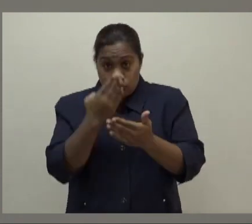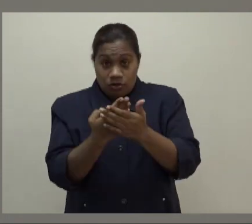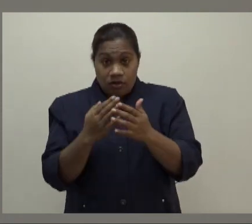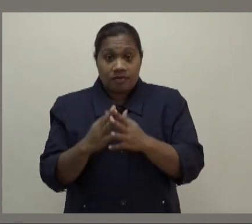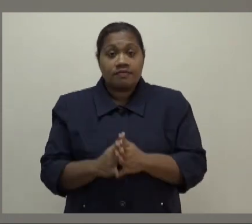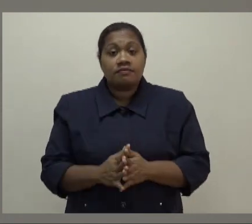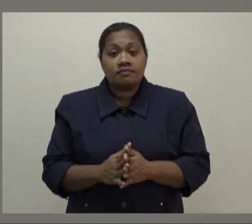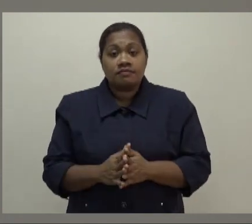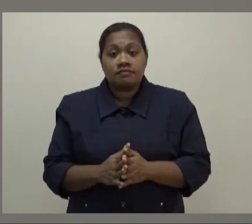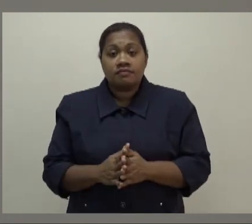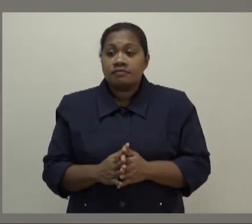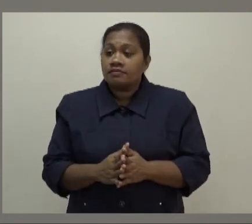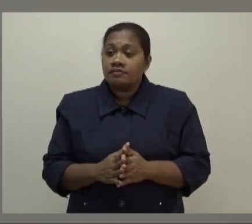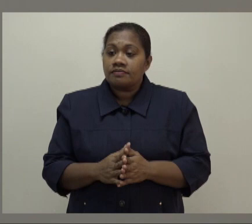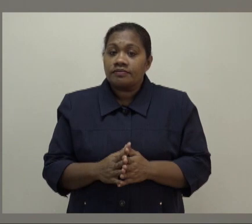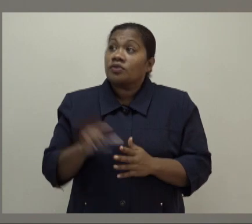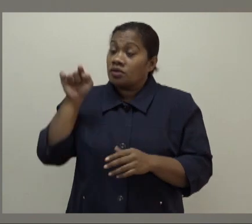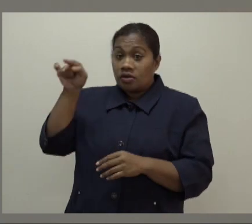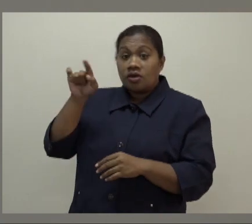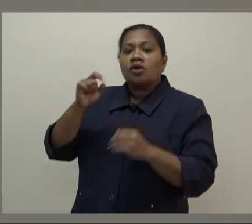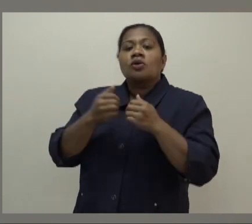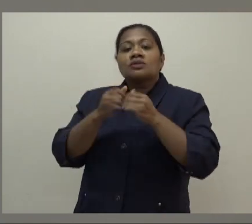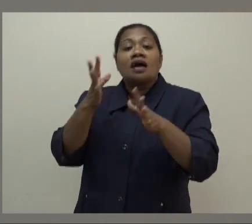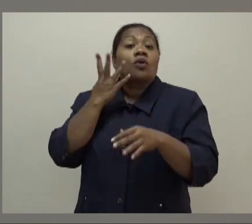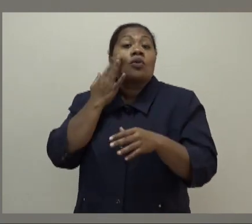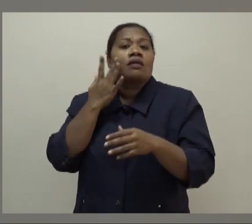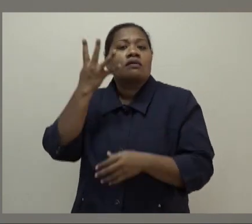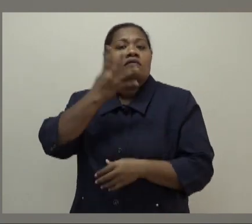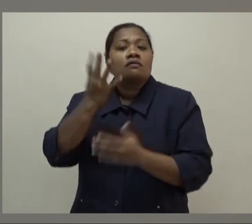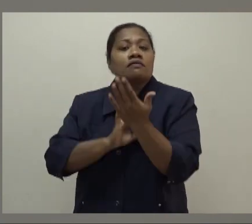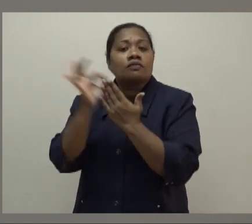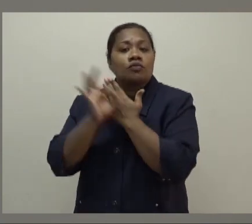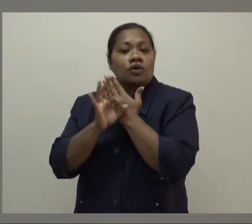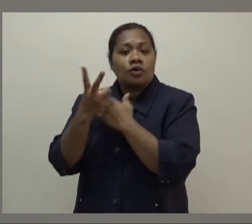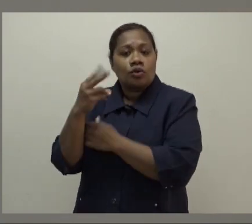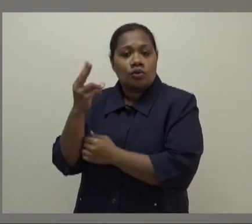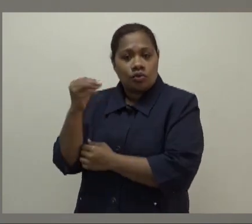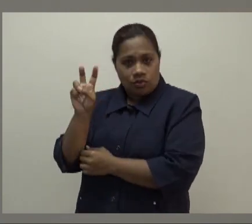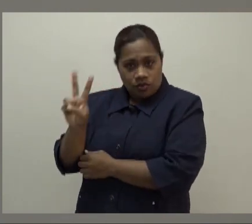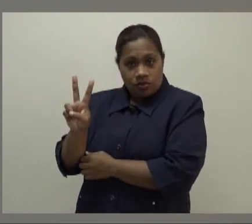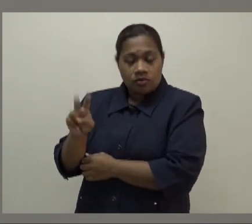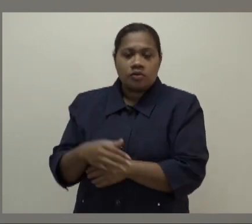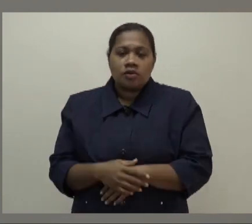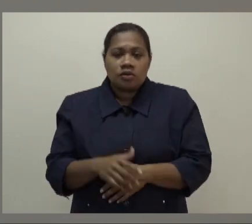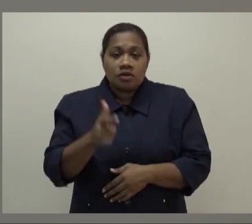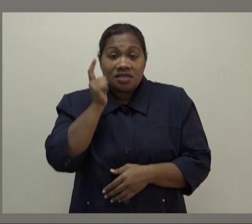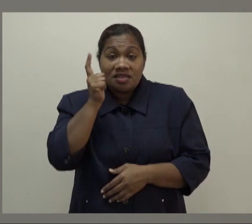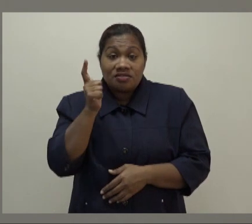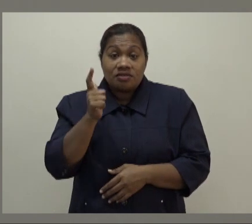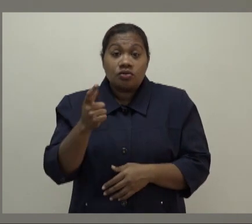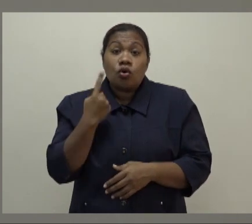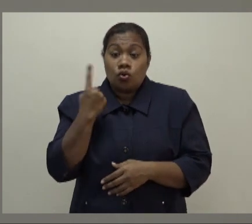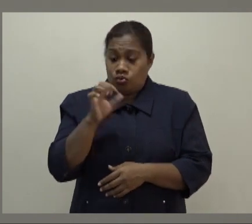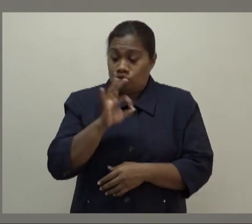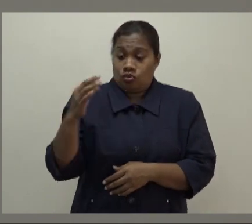to school on 14th February, 2022. Teachers in the Western Division who are not affected, and I repeat, not